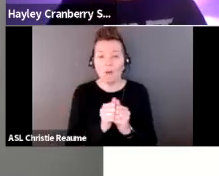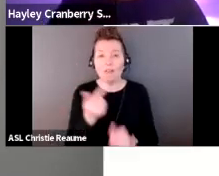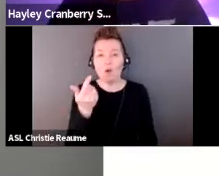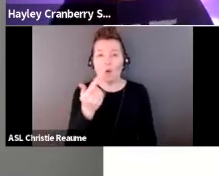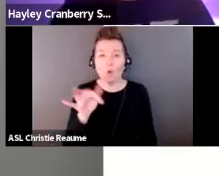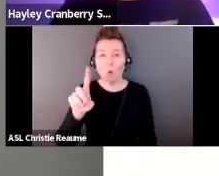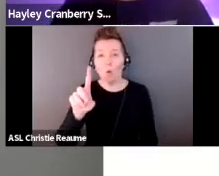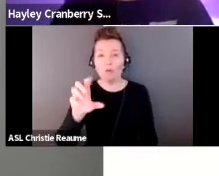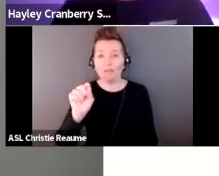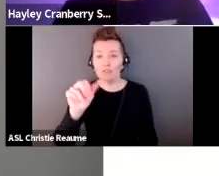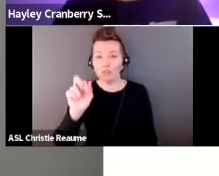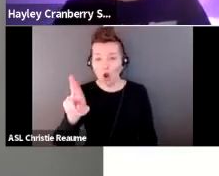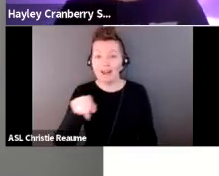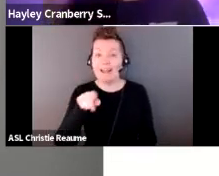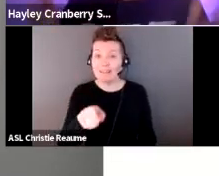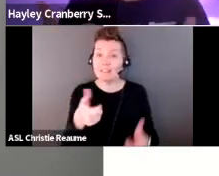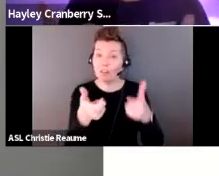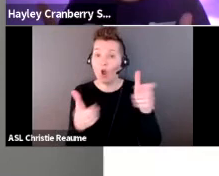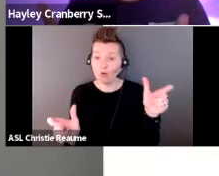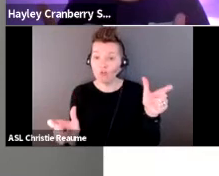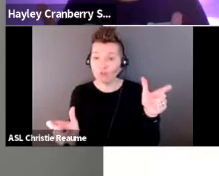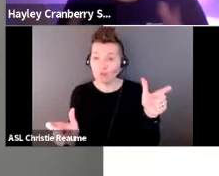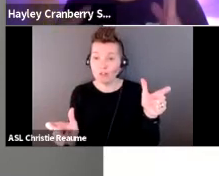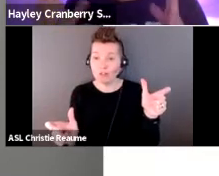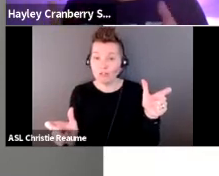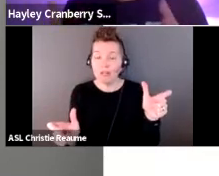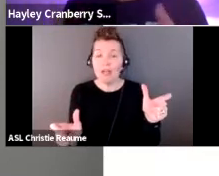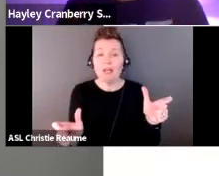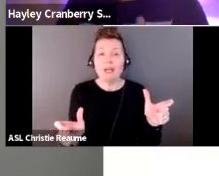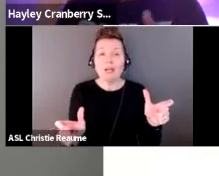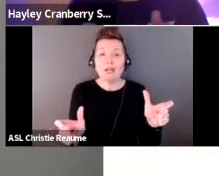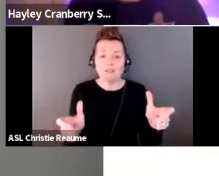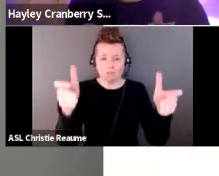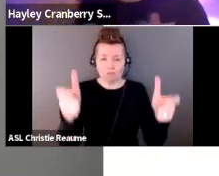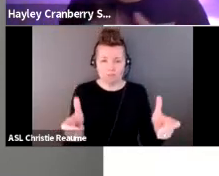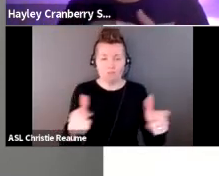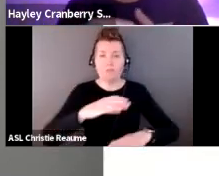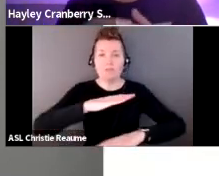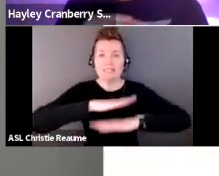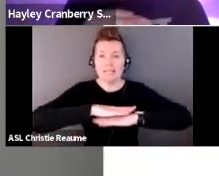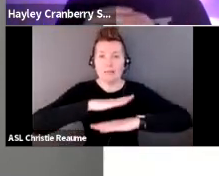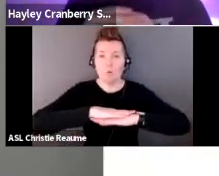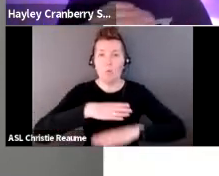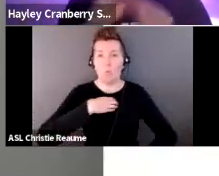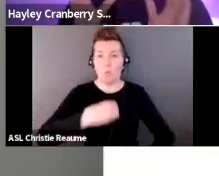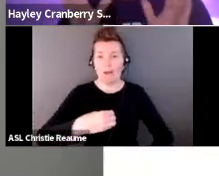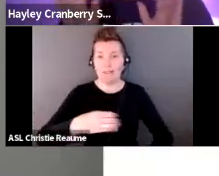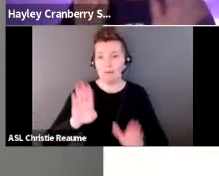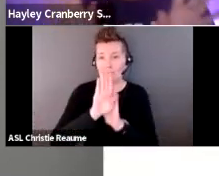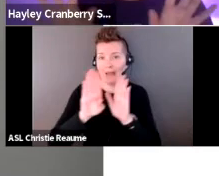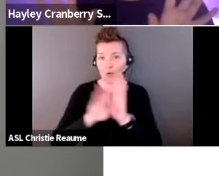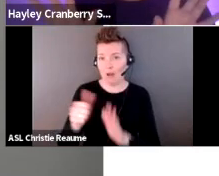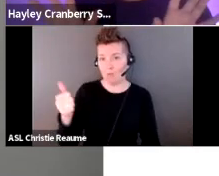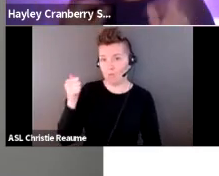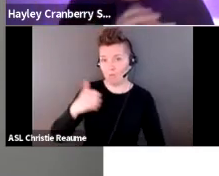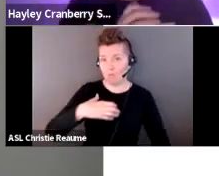ceramic piece. It is just sitting on a white table with a white background. And it is like a